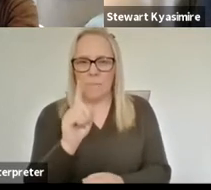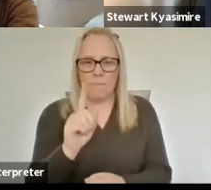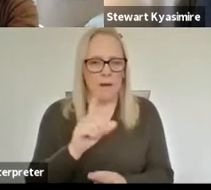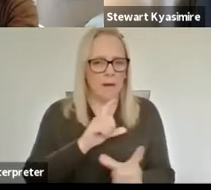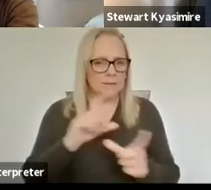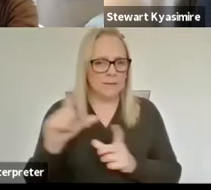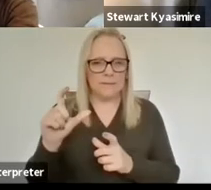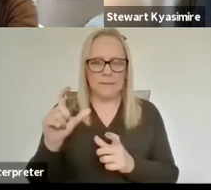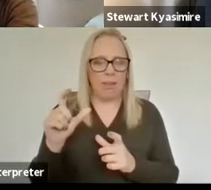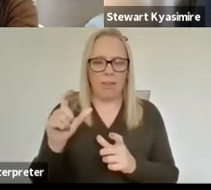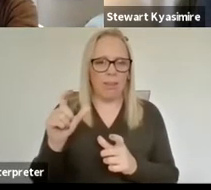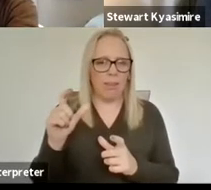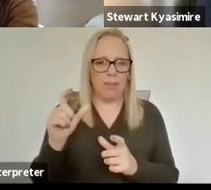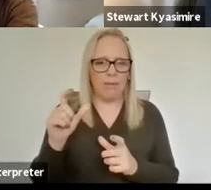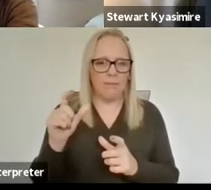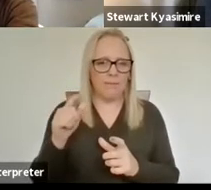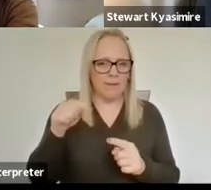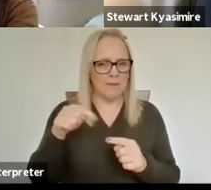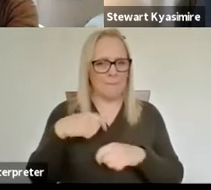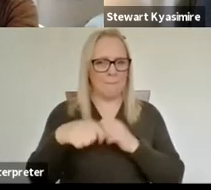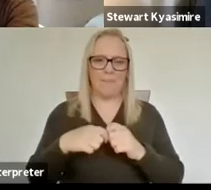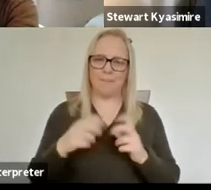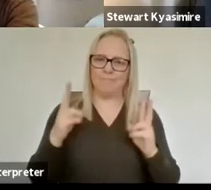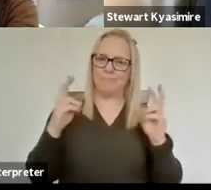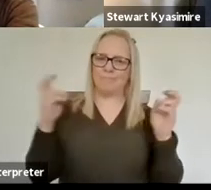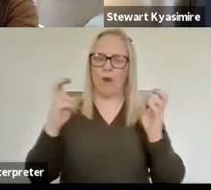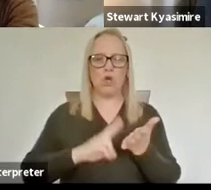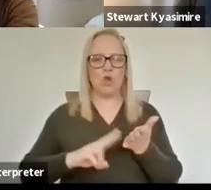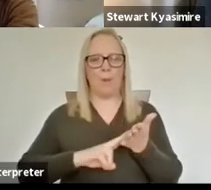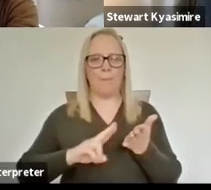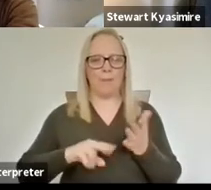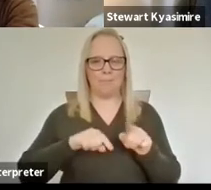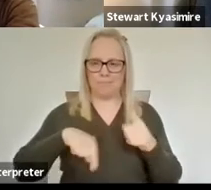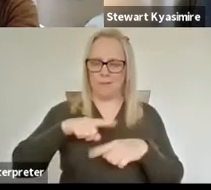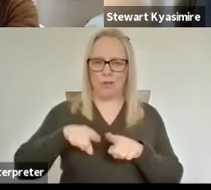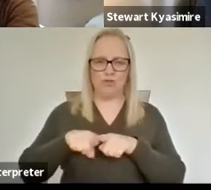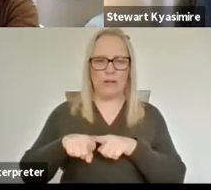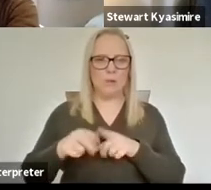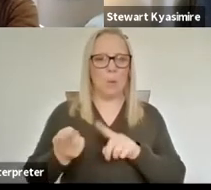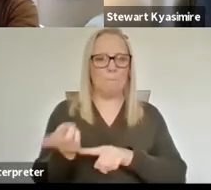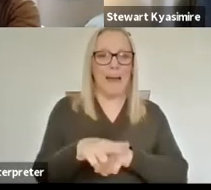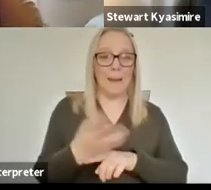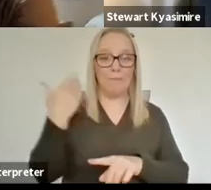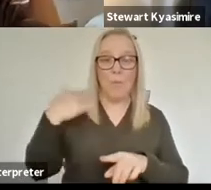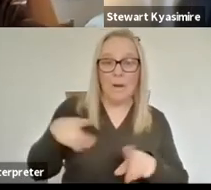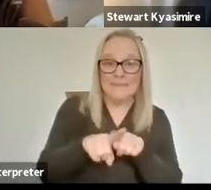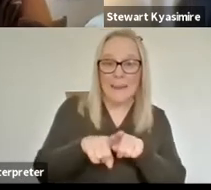normalizing the situation right now as we try to return to what we had before um